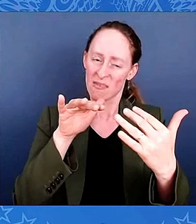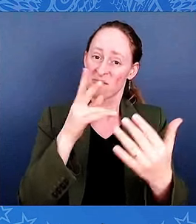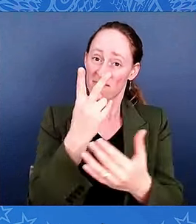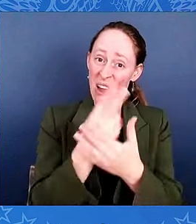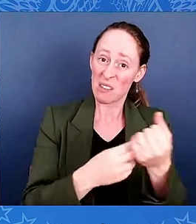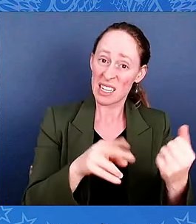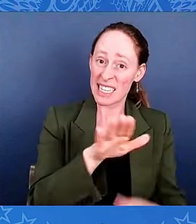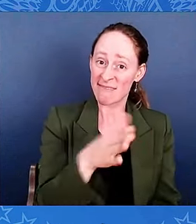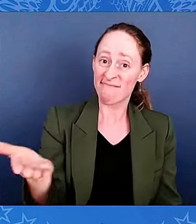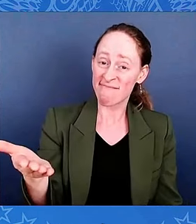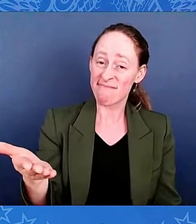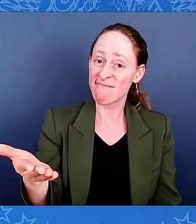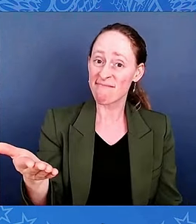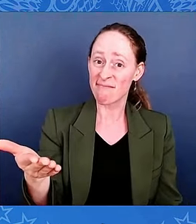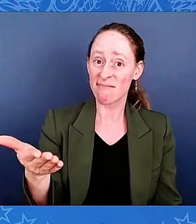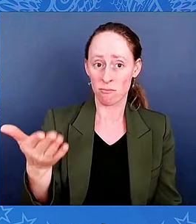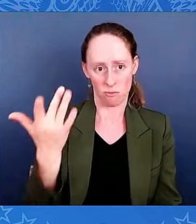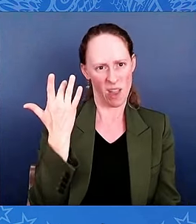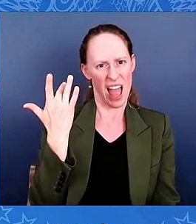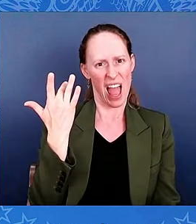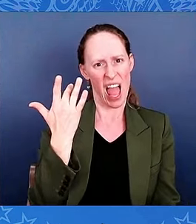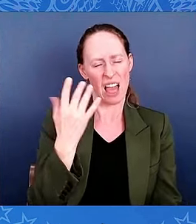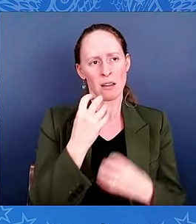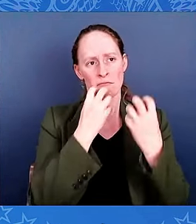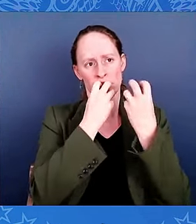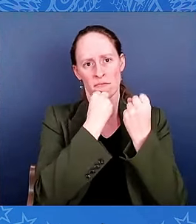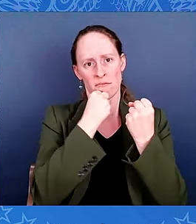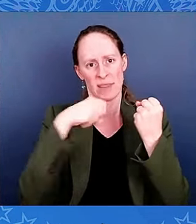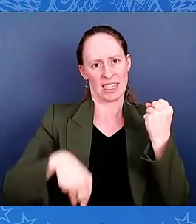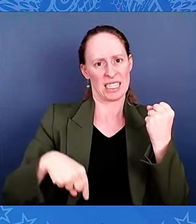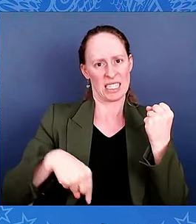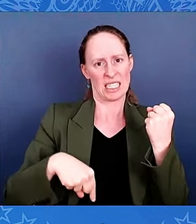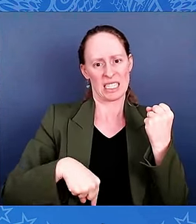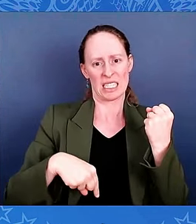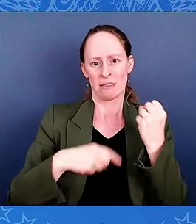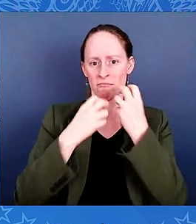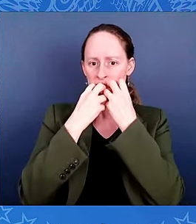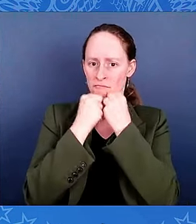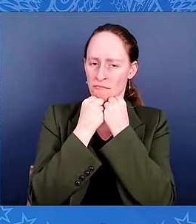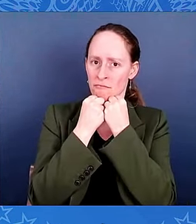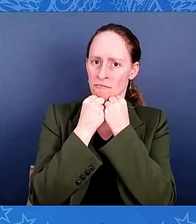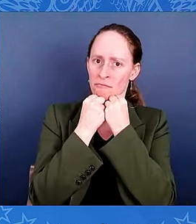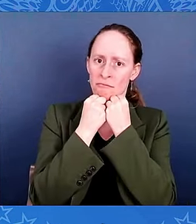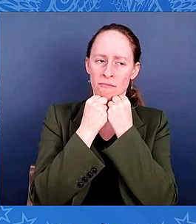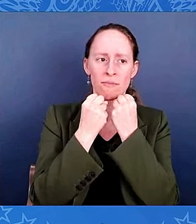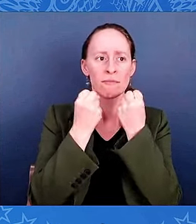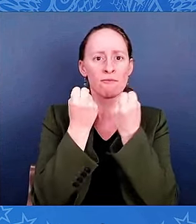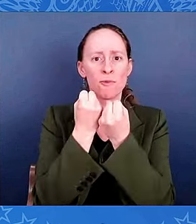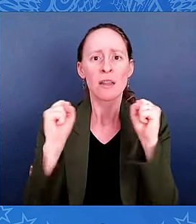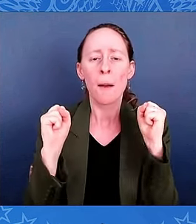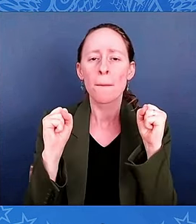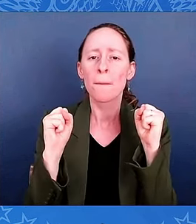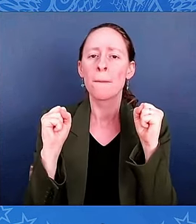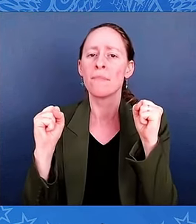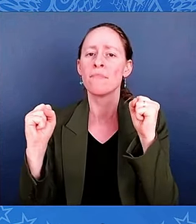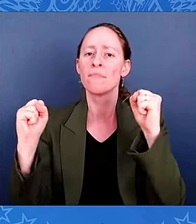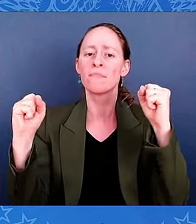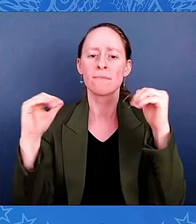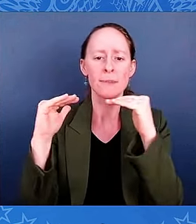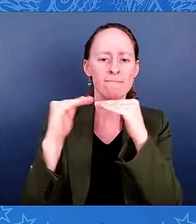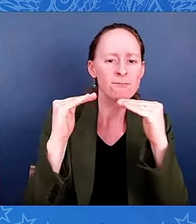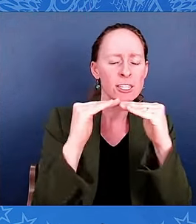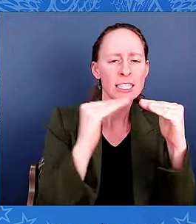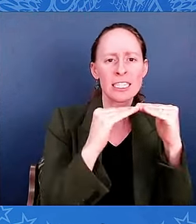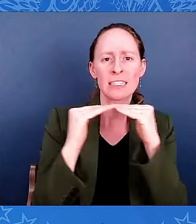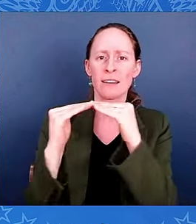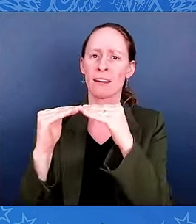Freedom, justice, fairness, unity. George and Philip were willing to shed